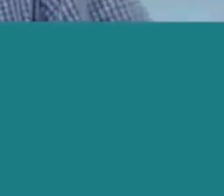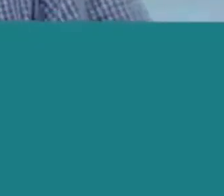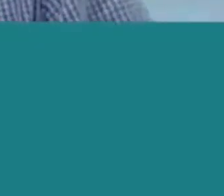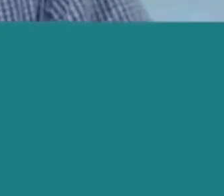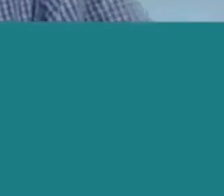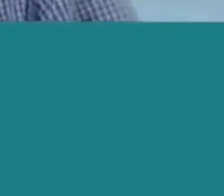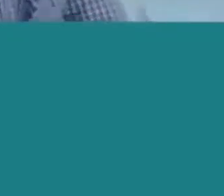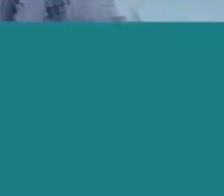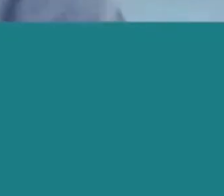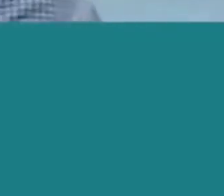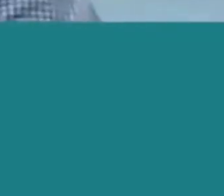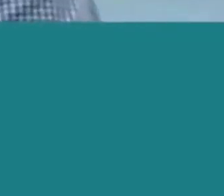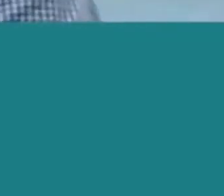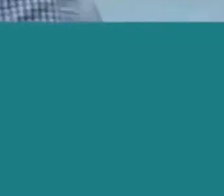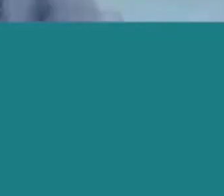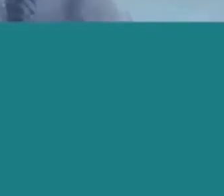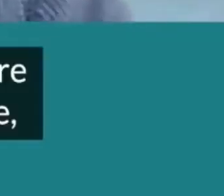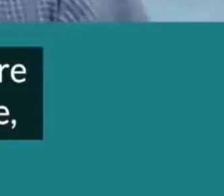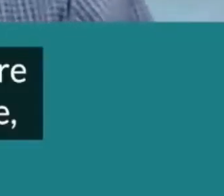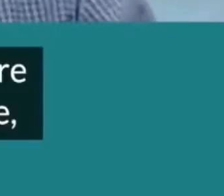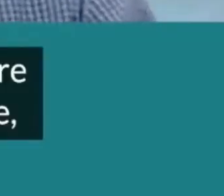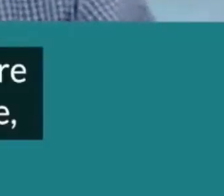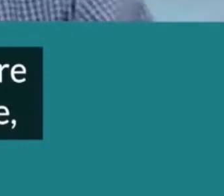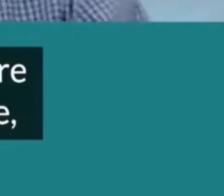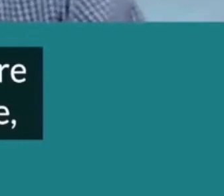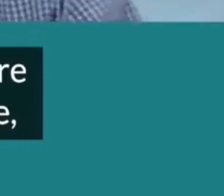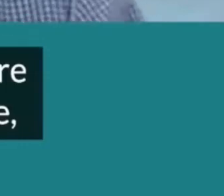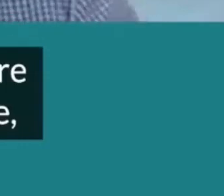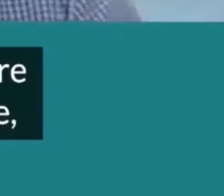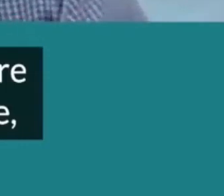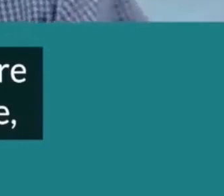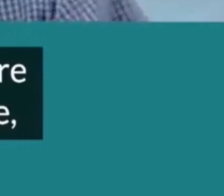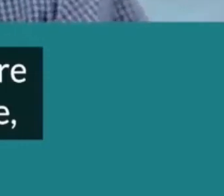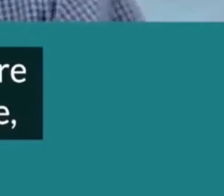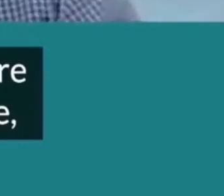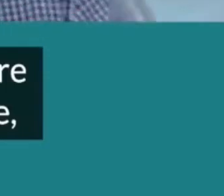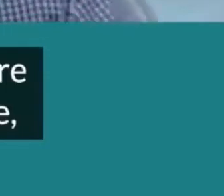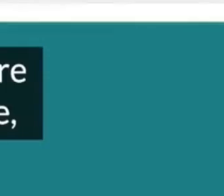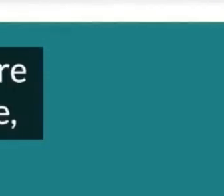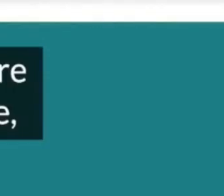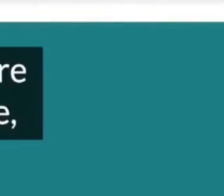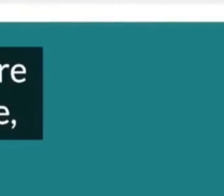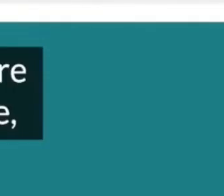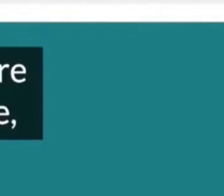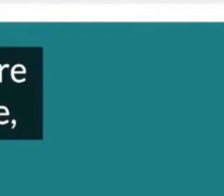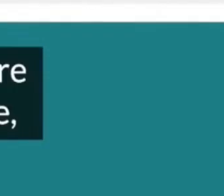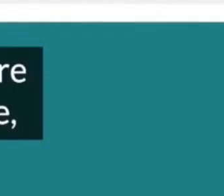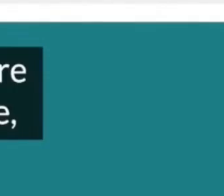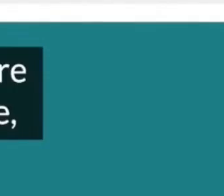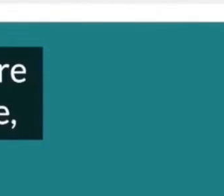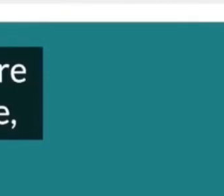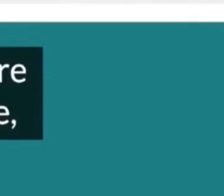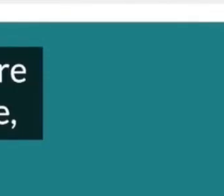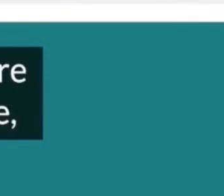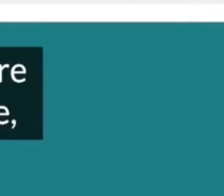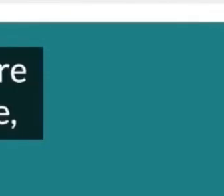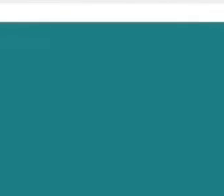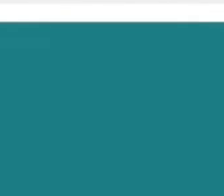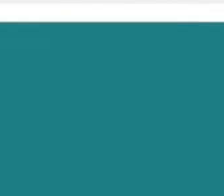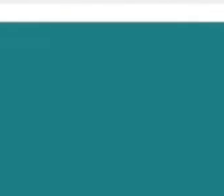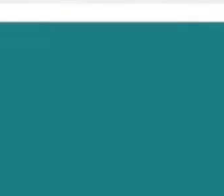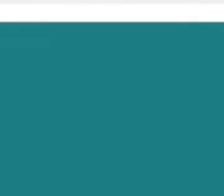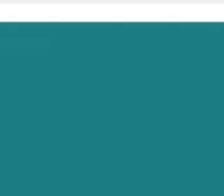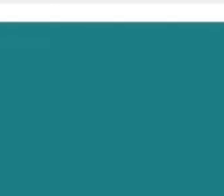so that they can get the skills to get a job we've got an amazing partnership with accenture on their skills to succeed learning